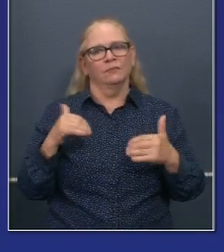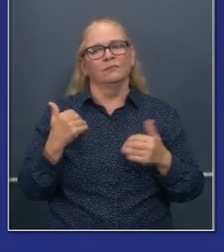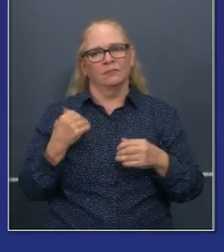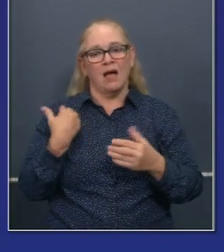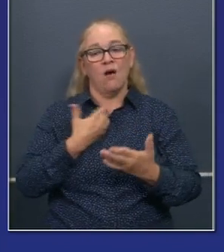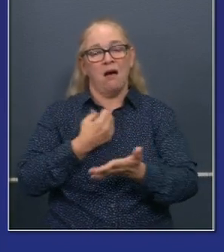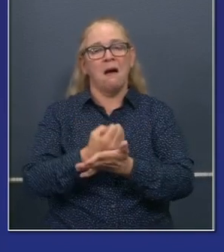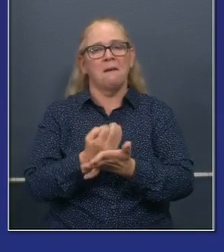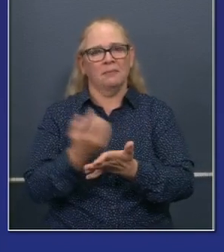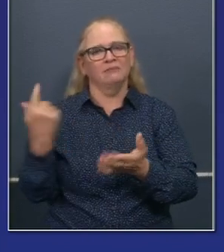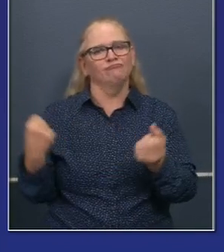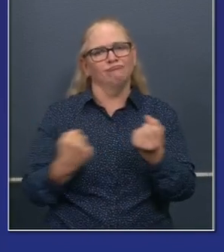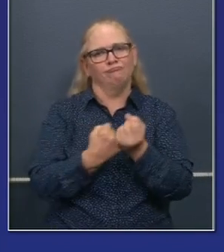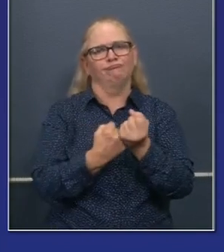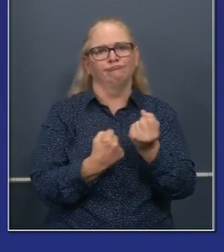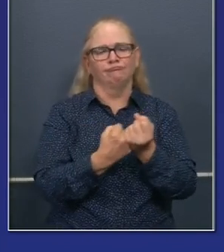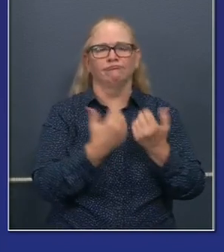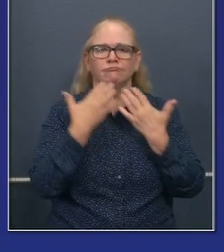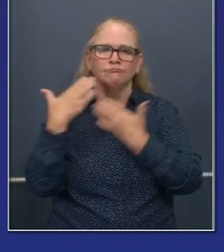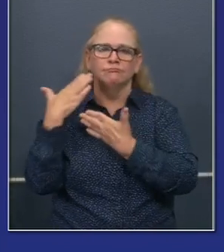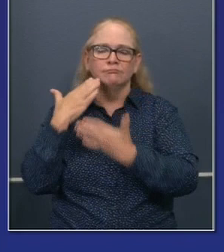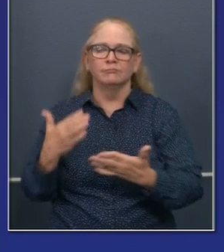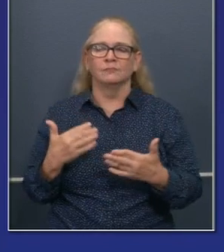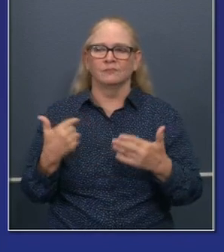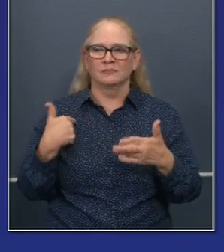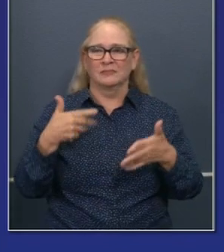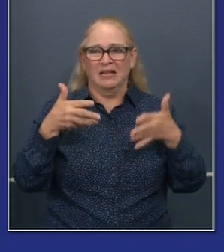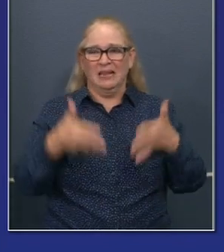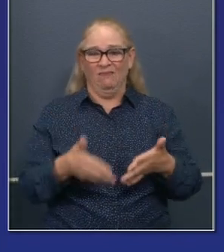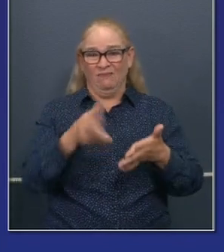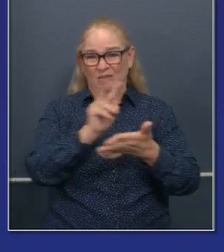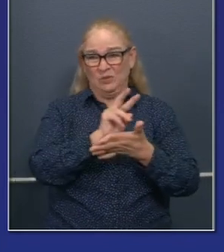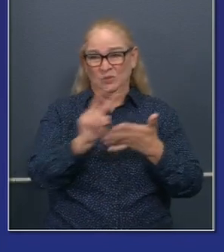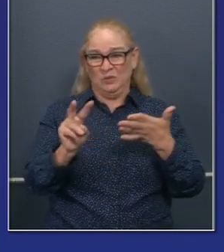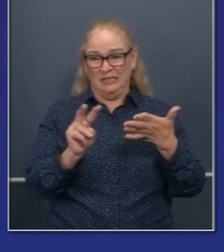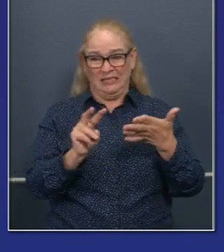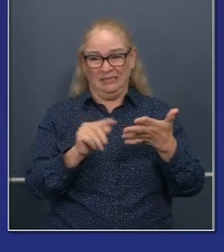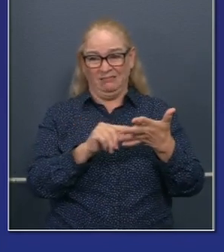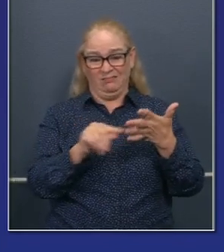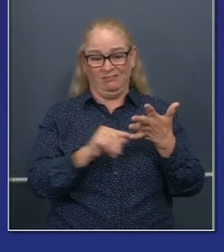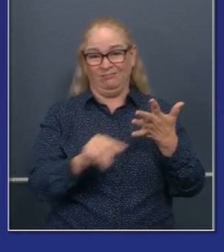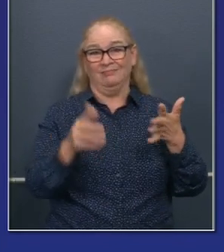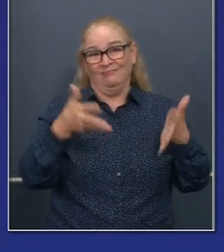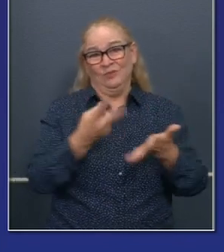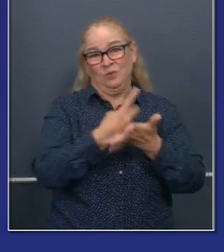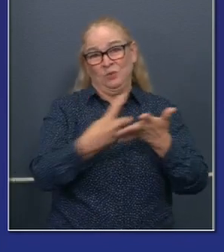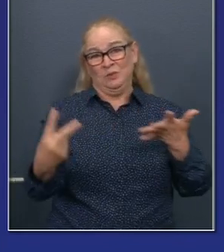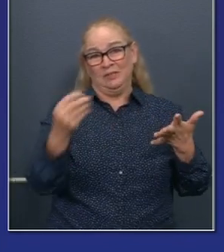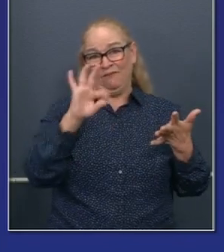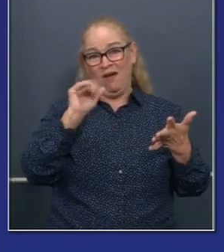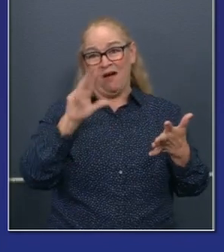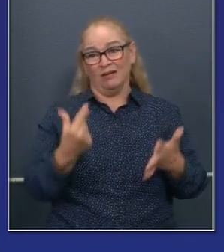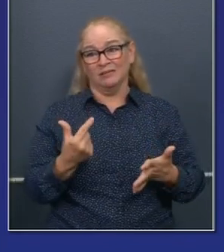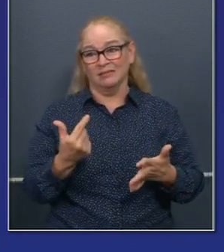We have just a couple weeks left, just just over two weeks left in this legislative session. And so, uh, we have to get to work.